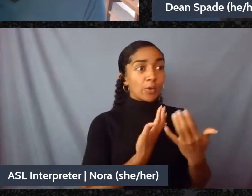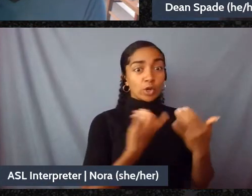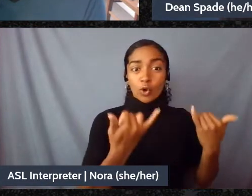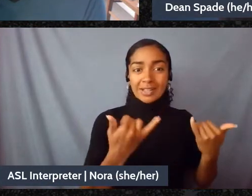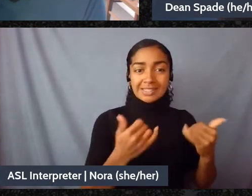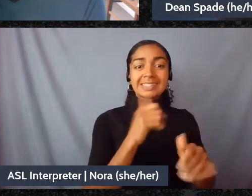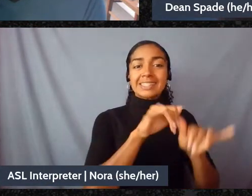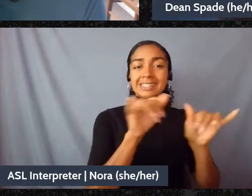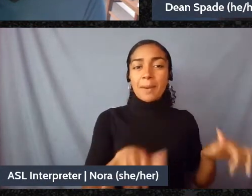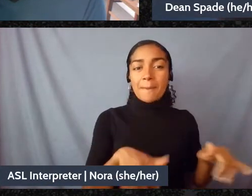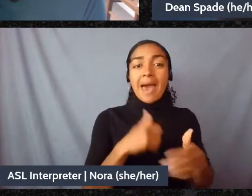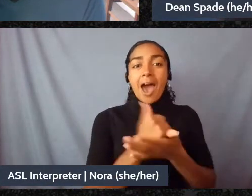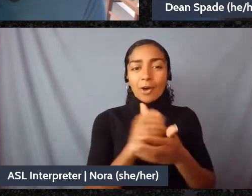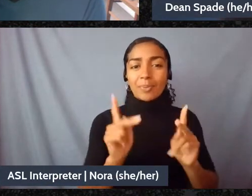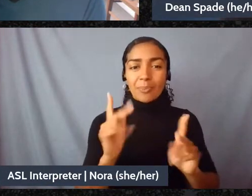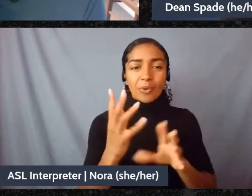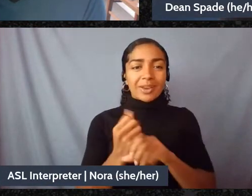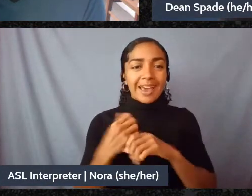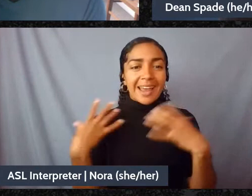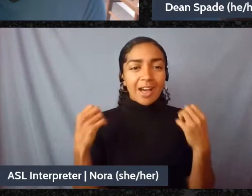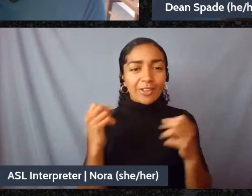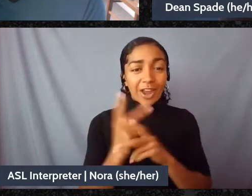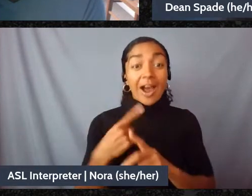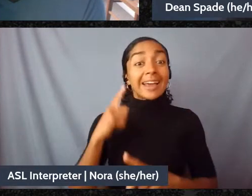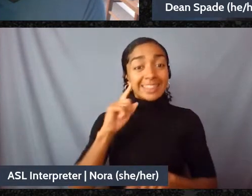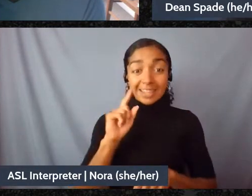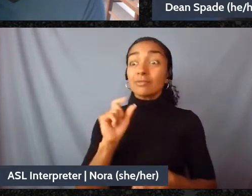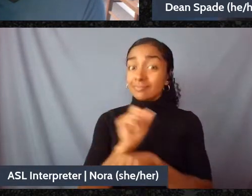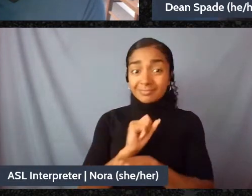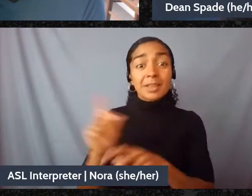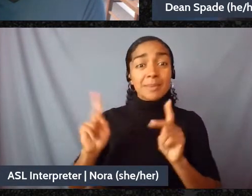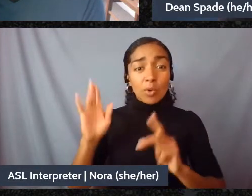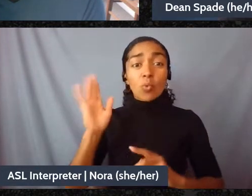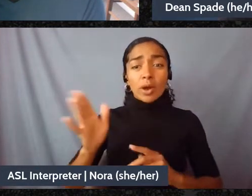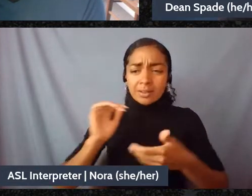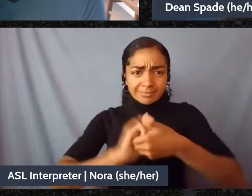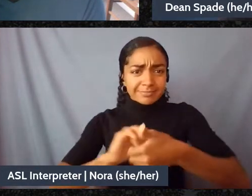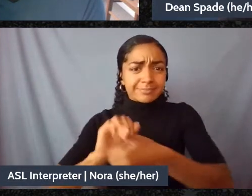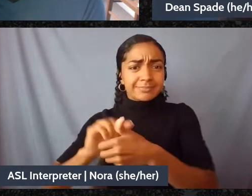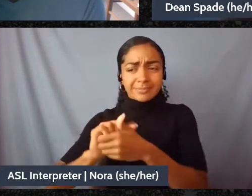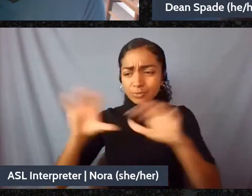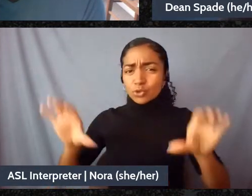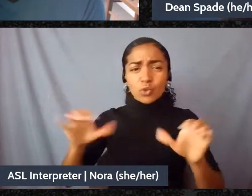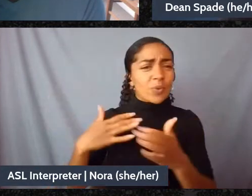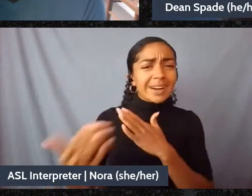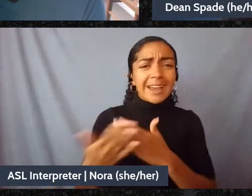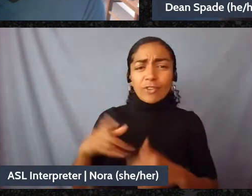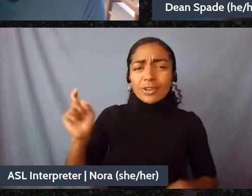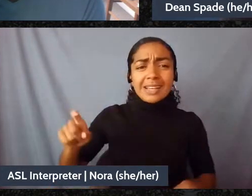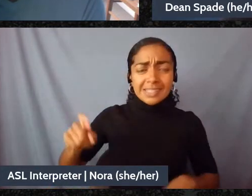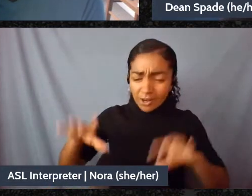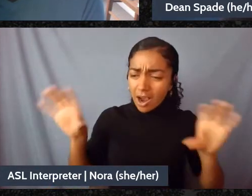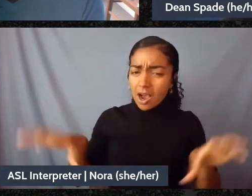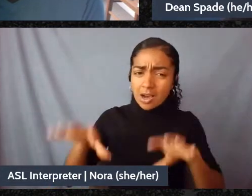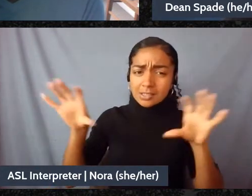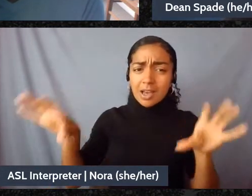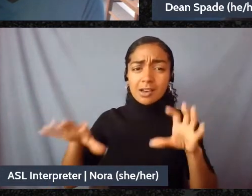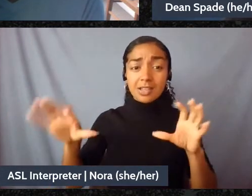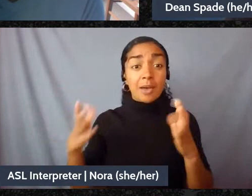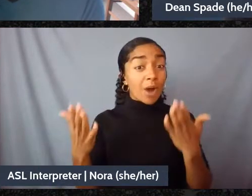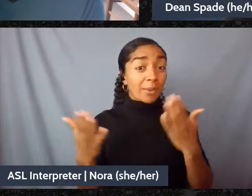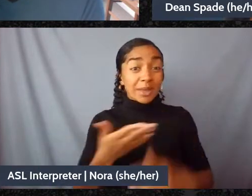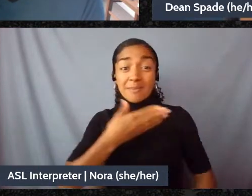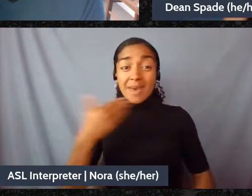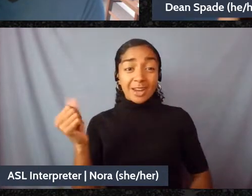that people would collaborate to do all the kinds of work that need to be done and better without the coercive